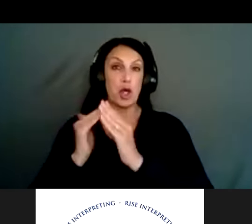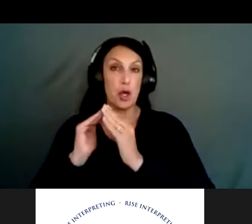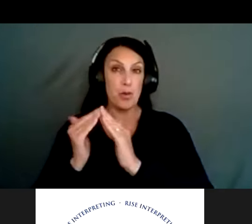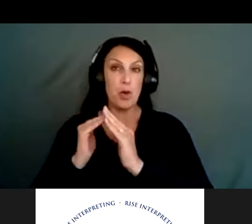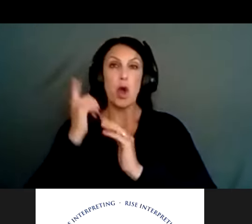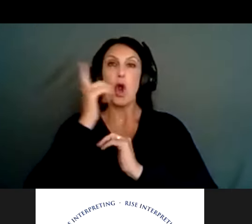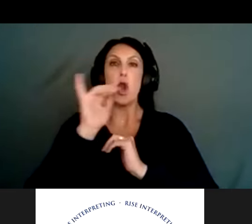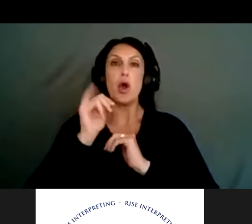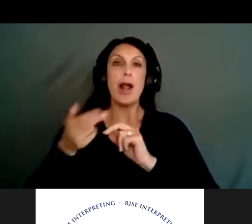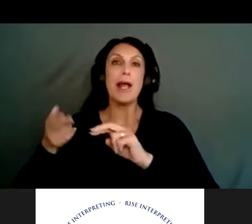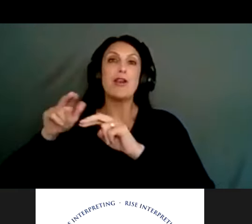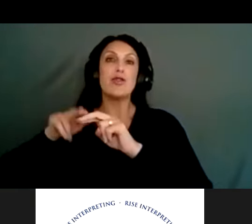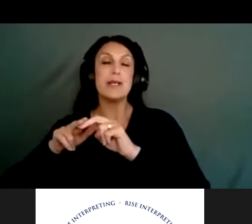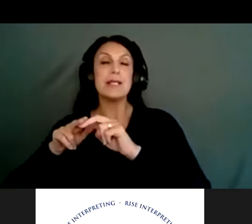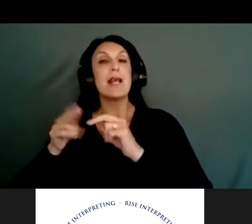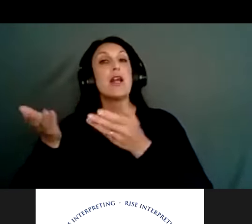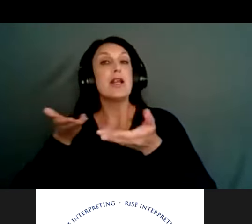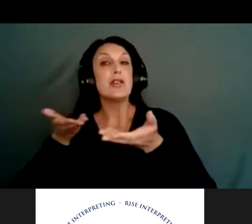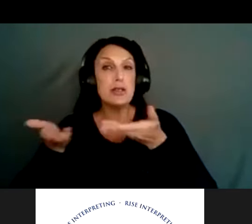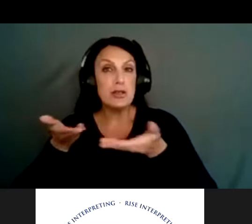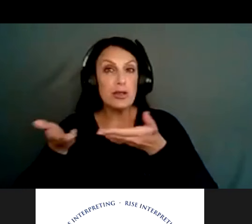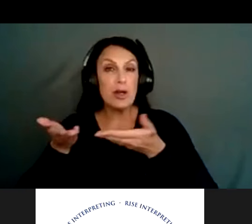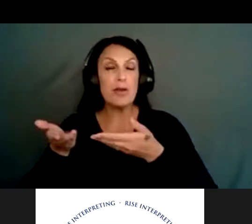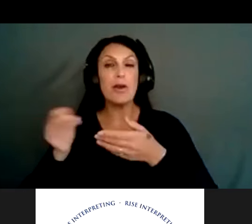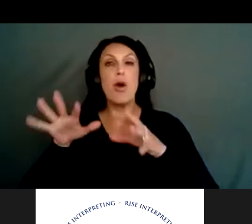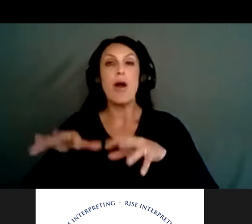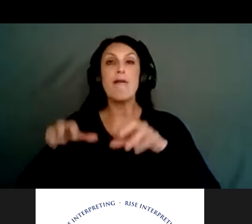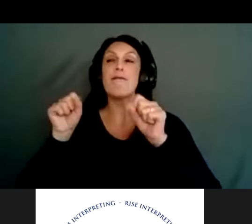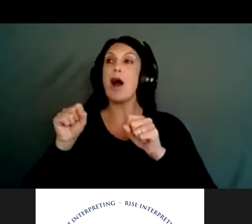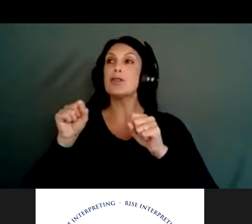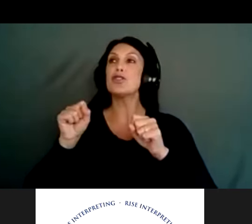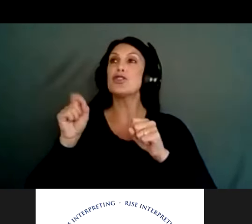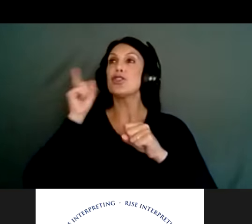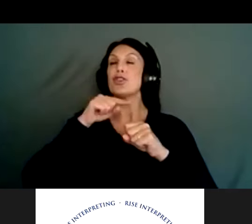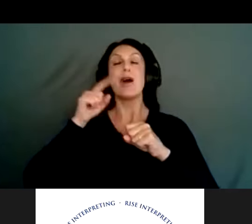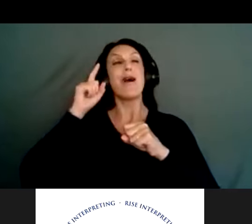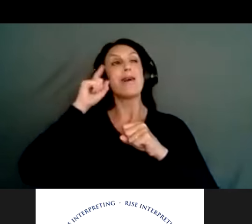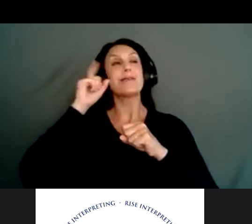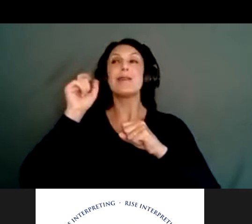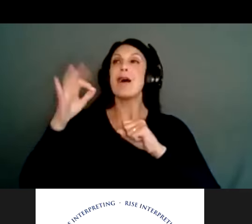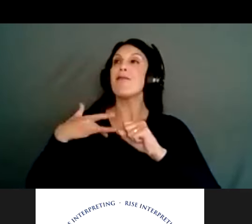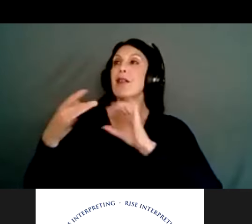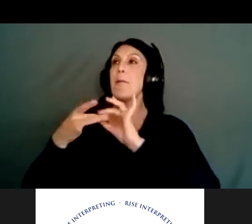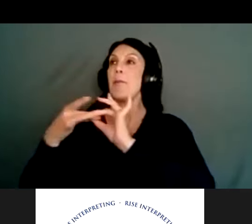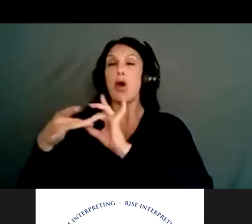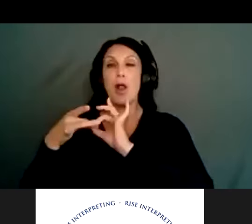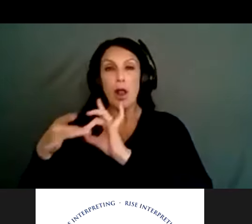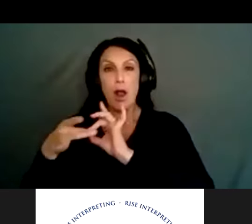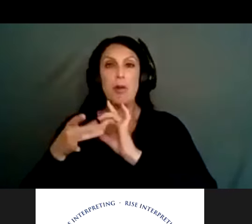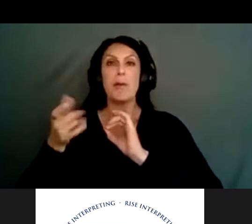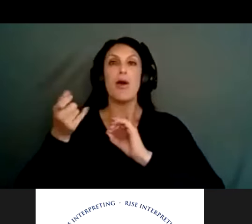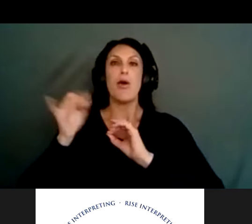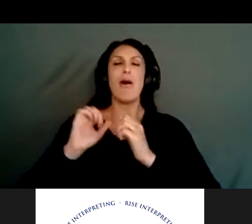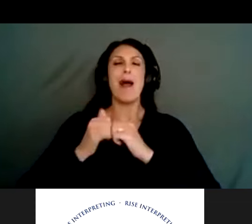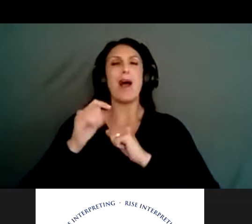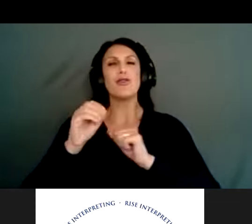could look like increasing services focused on fostering a sense of belonging and promoting a culture free of stigma and